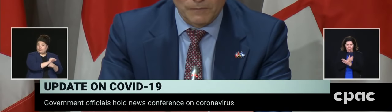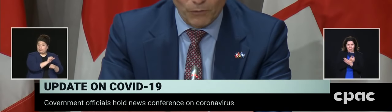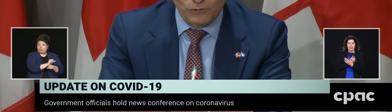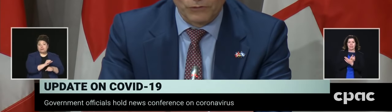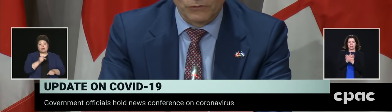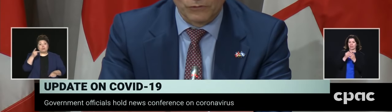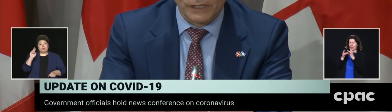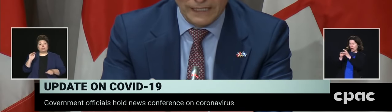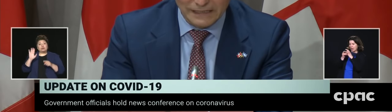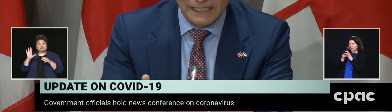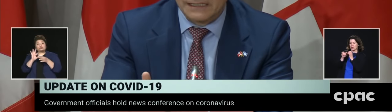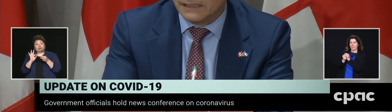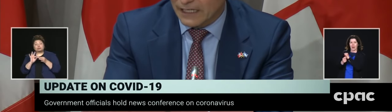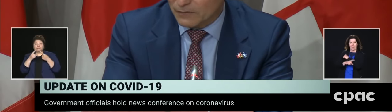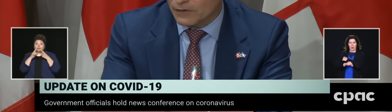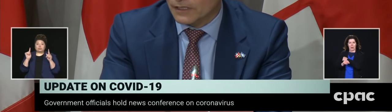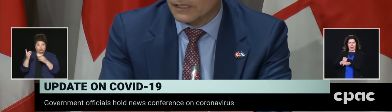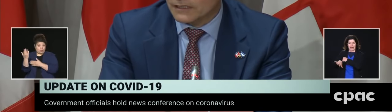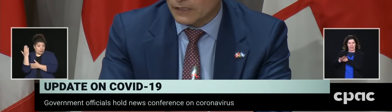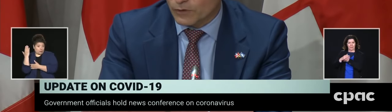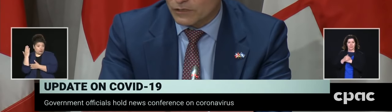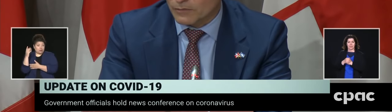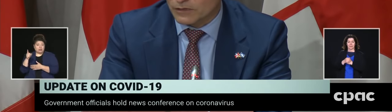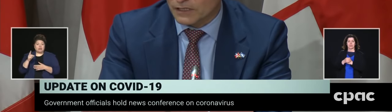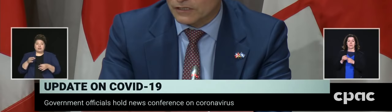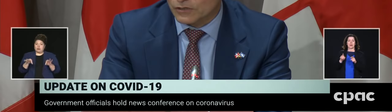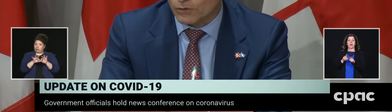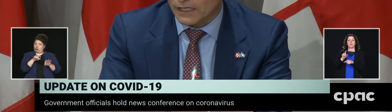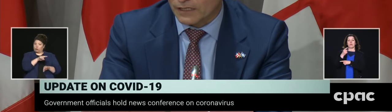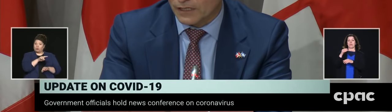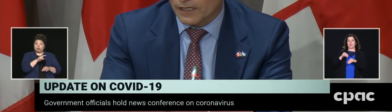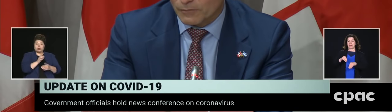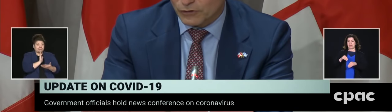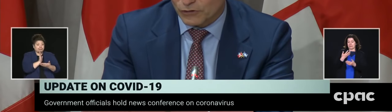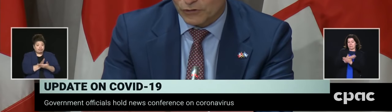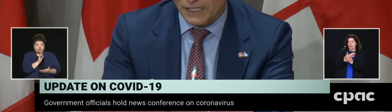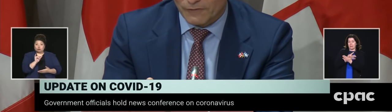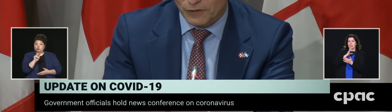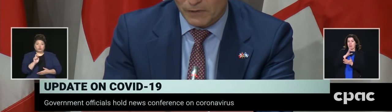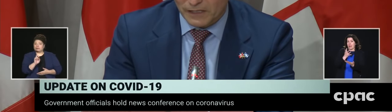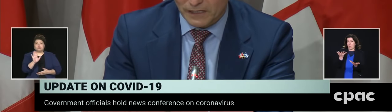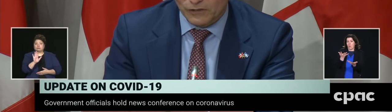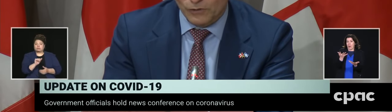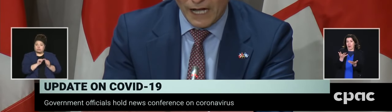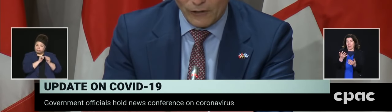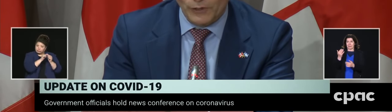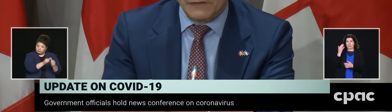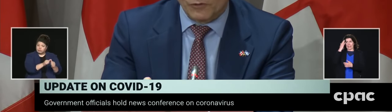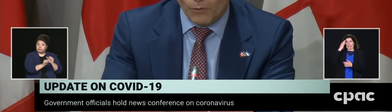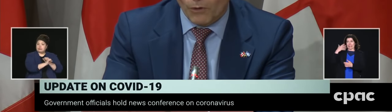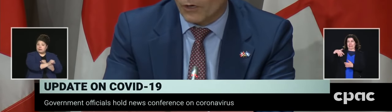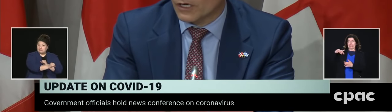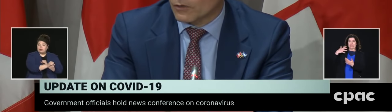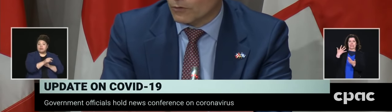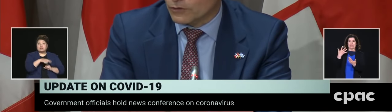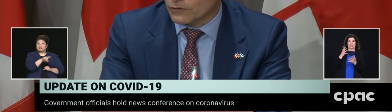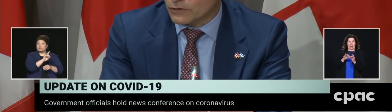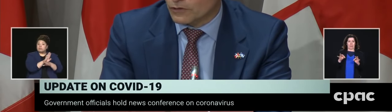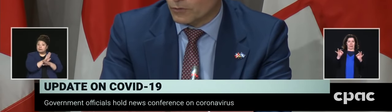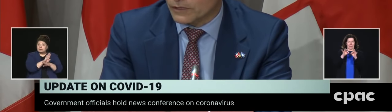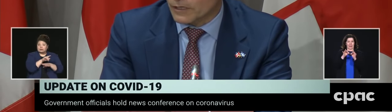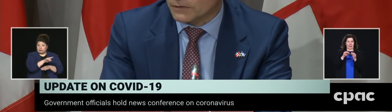that it's important to extend that wage subsidy so that businesses have the ability to hire even more